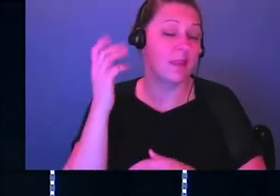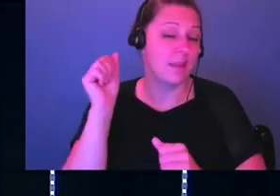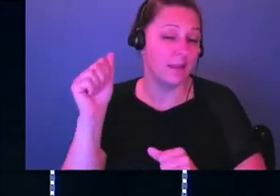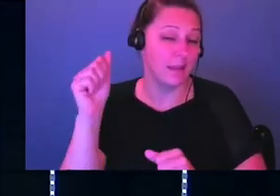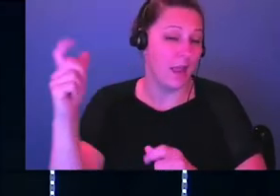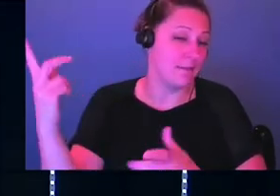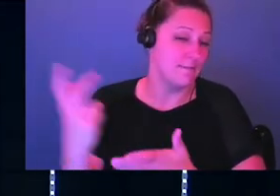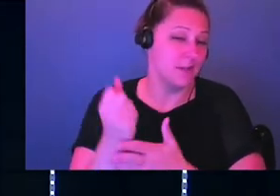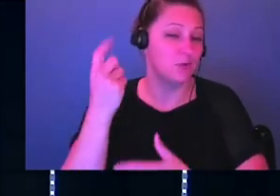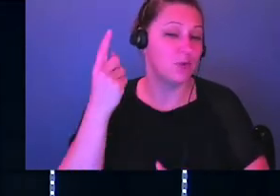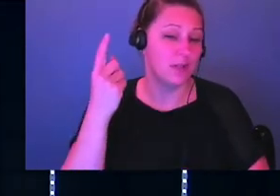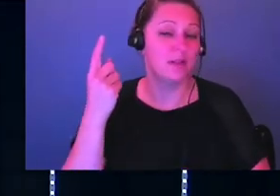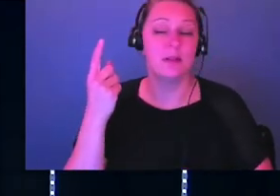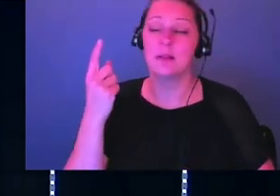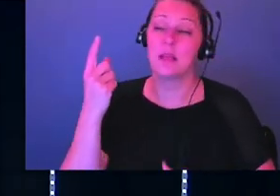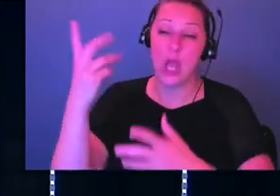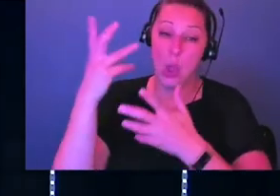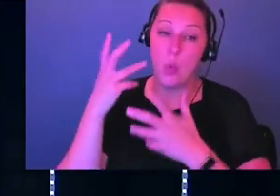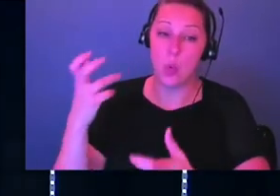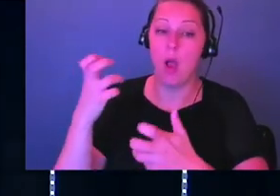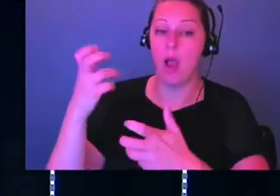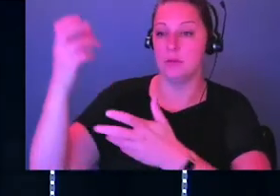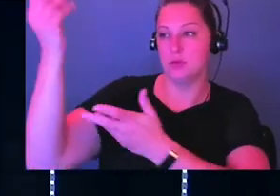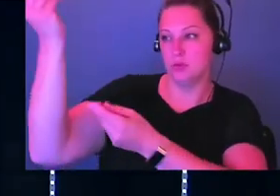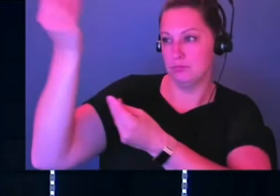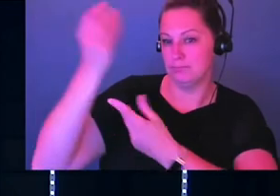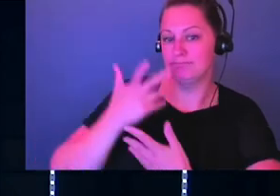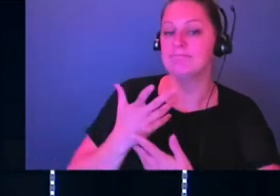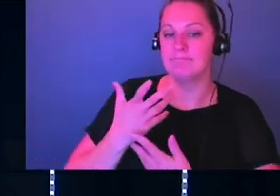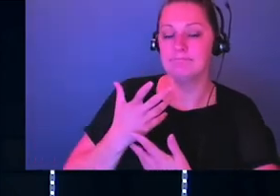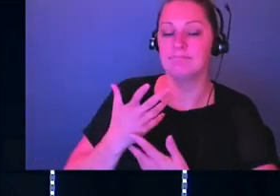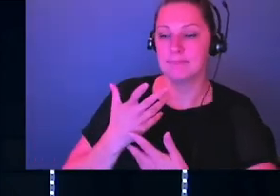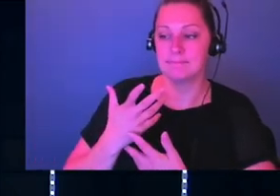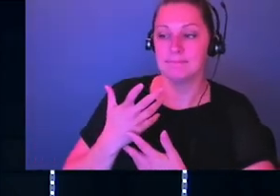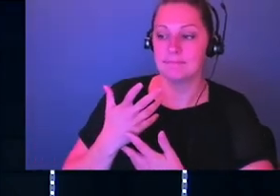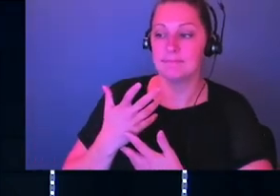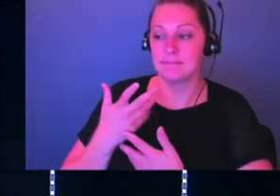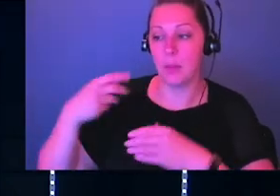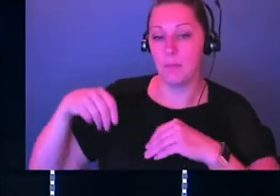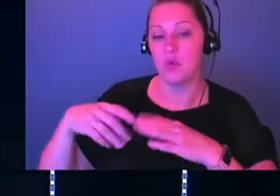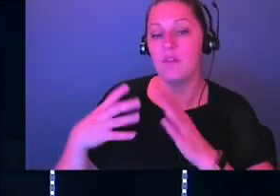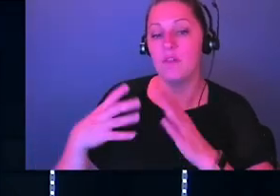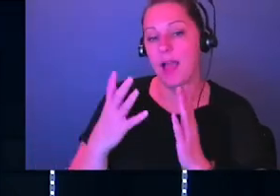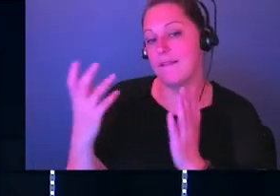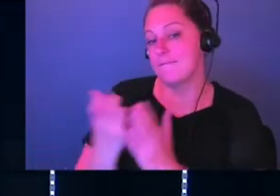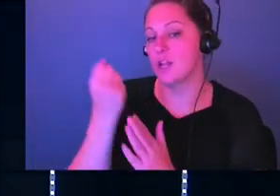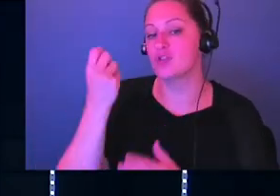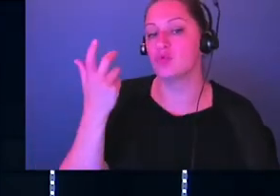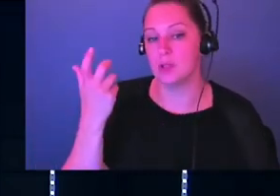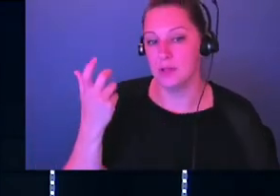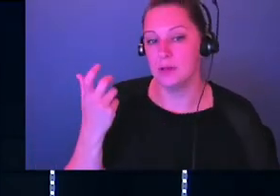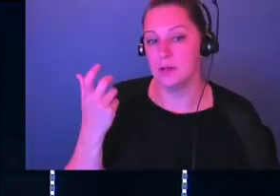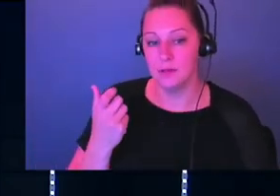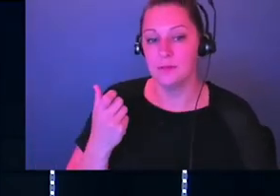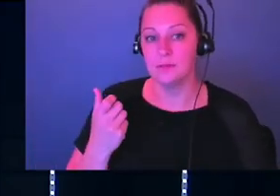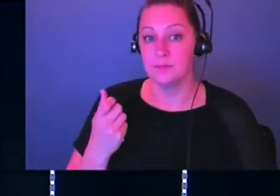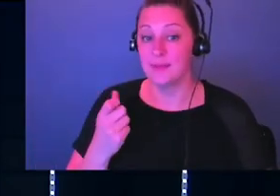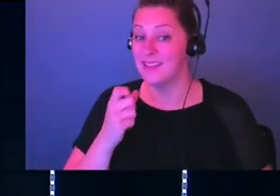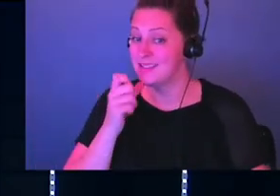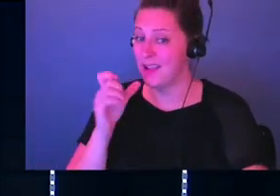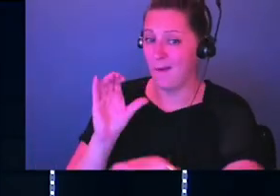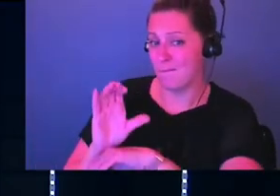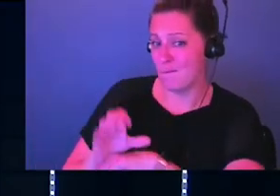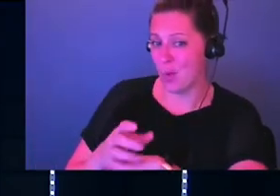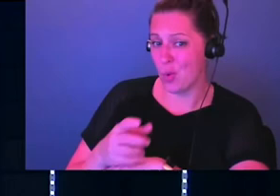father who loves us so much and wants to give us victory. He wants to give us victory. He's also not a God who's going to force anything